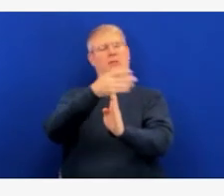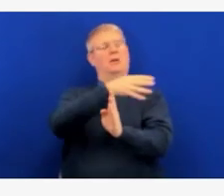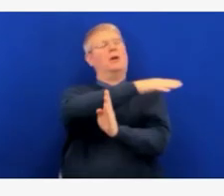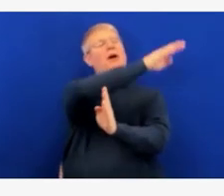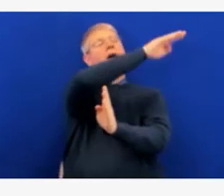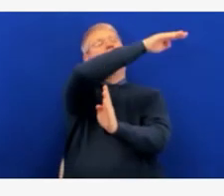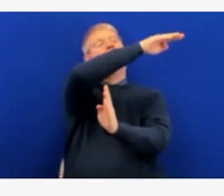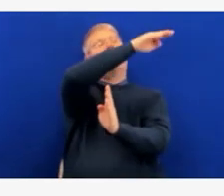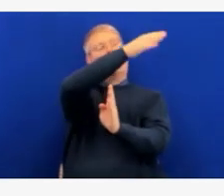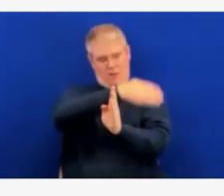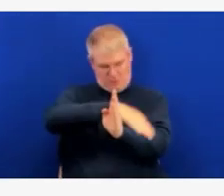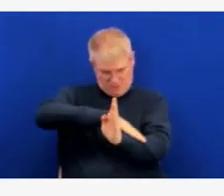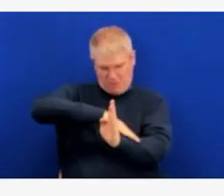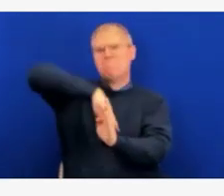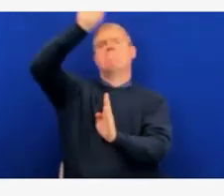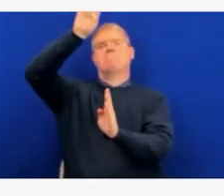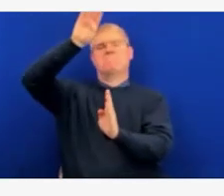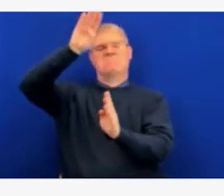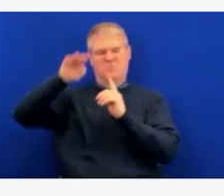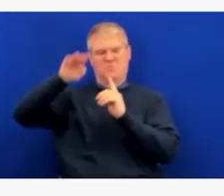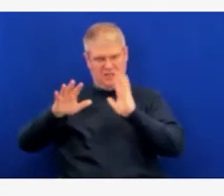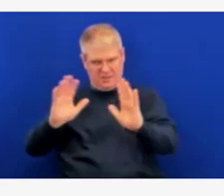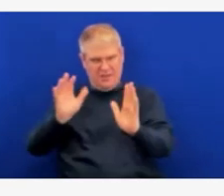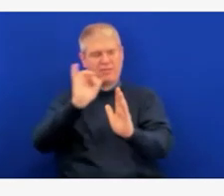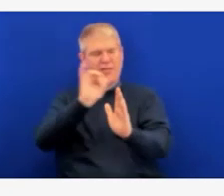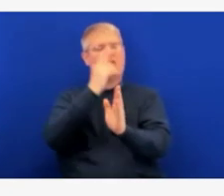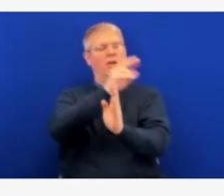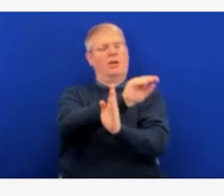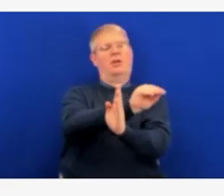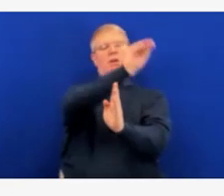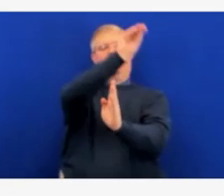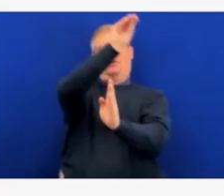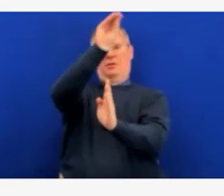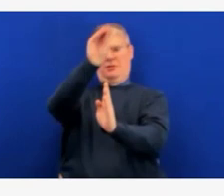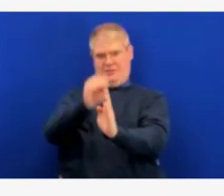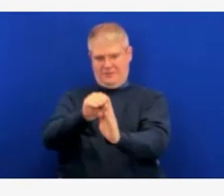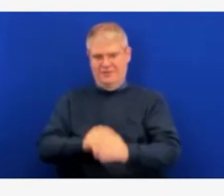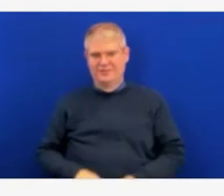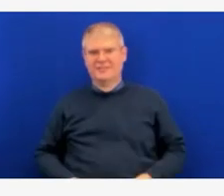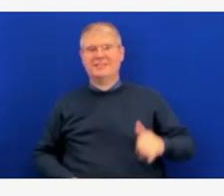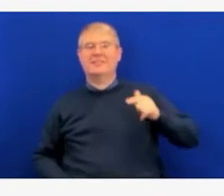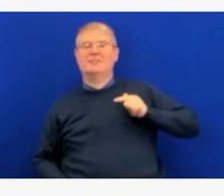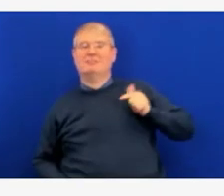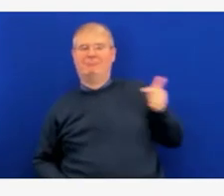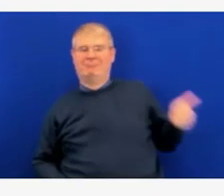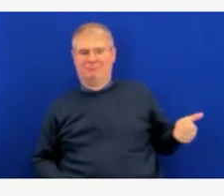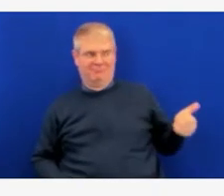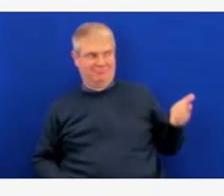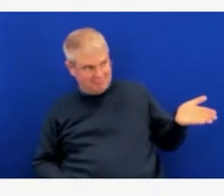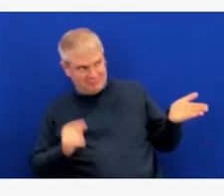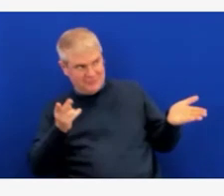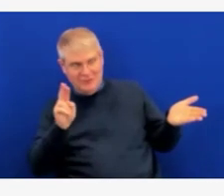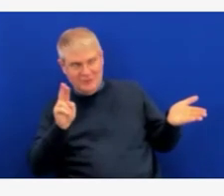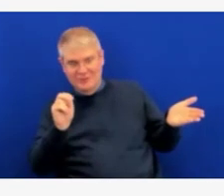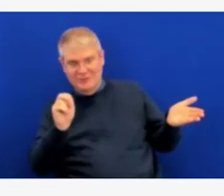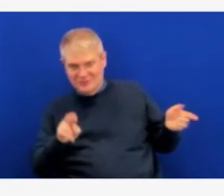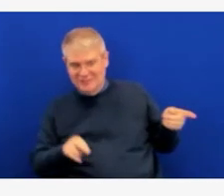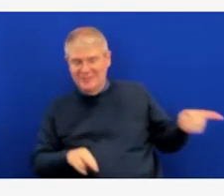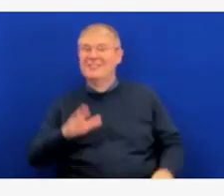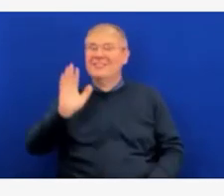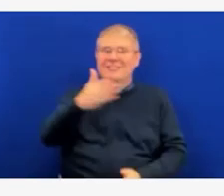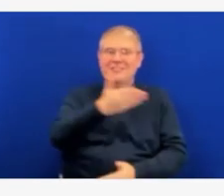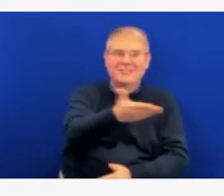Thank you, Elke, and good afternoon, everyone. I'm going to take just a few moments and talk a little bit about